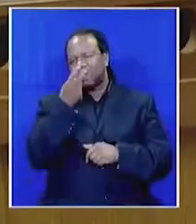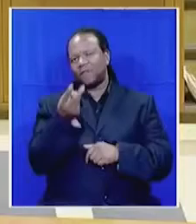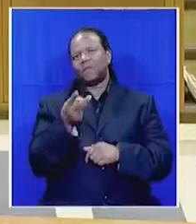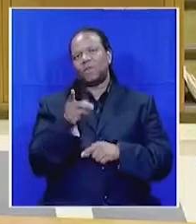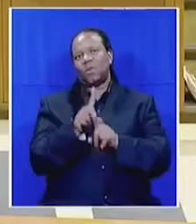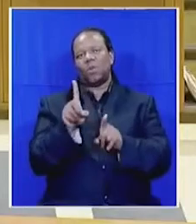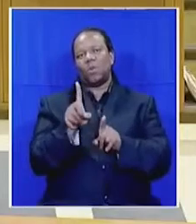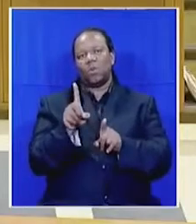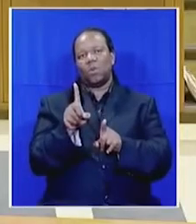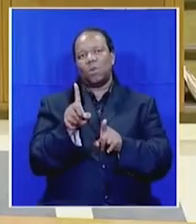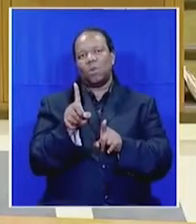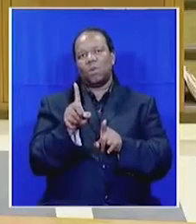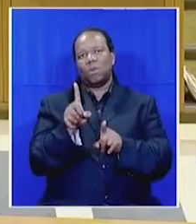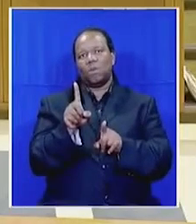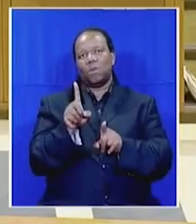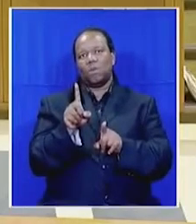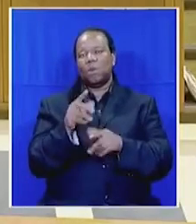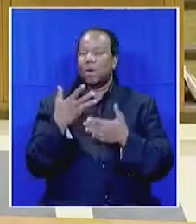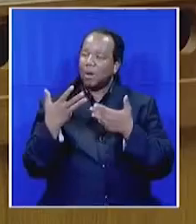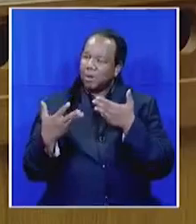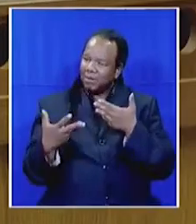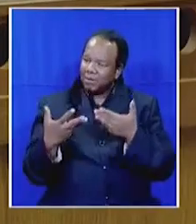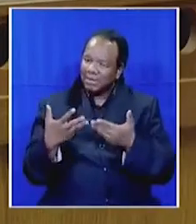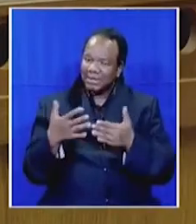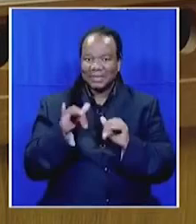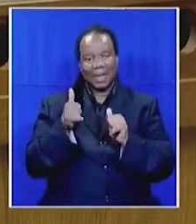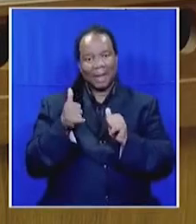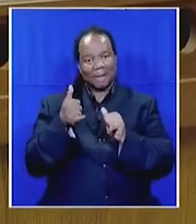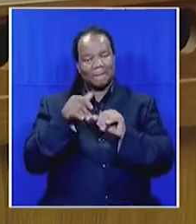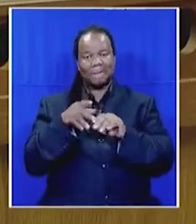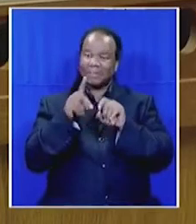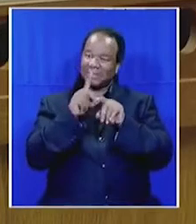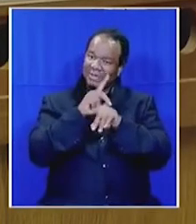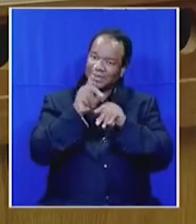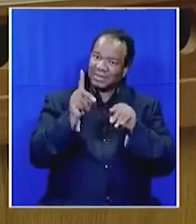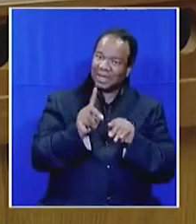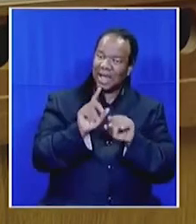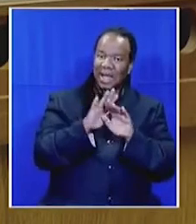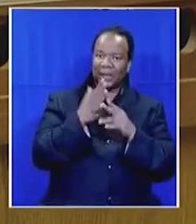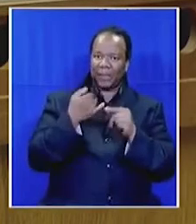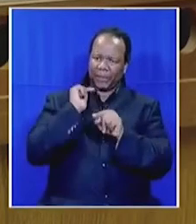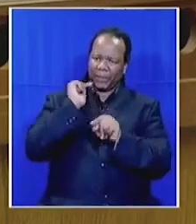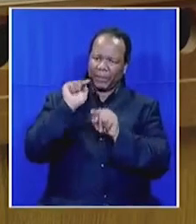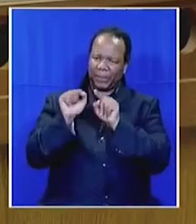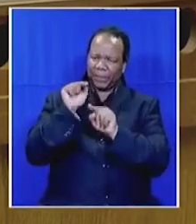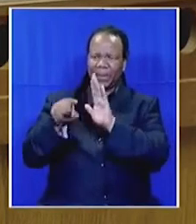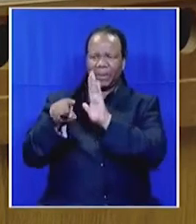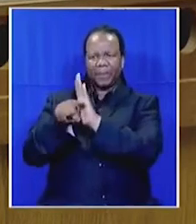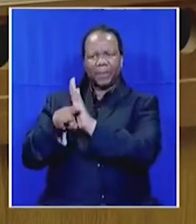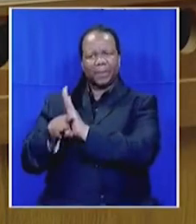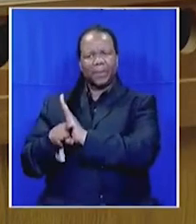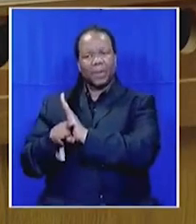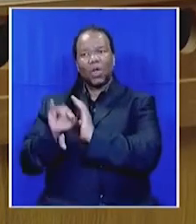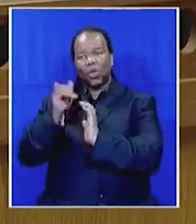of our history. They are designed to diminish the ANC's opponents. What the ANC doesn't get